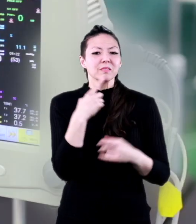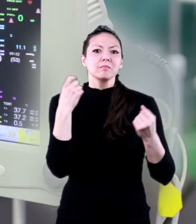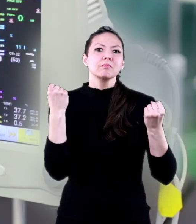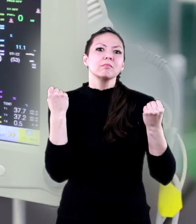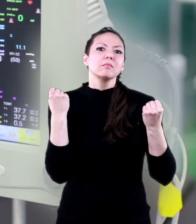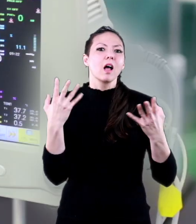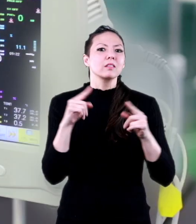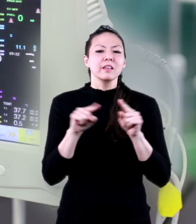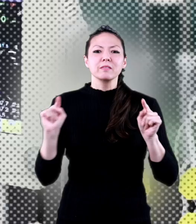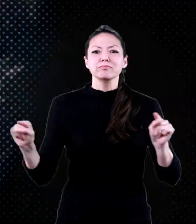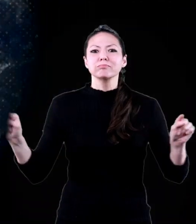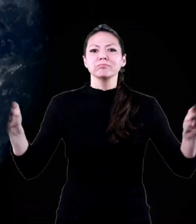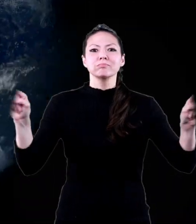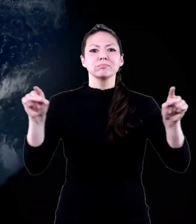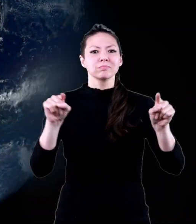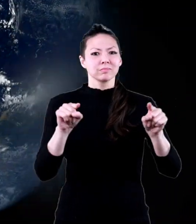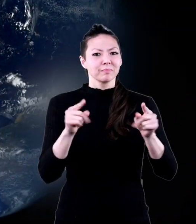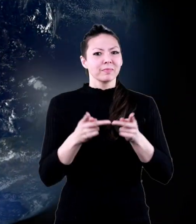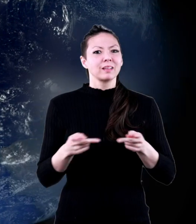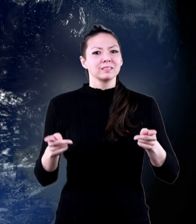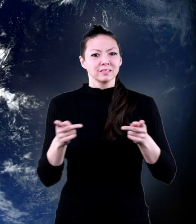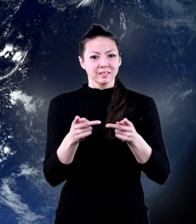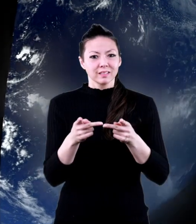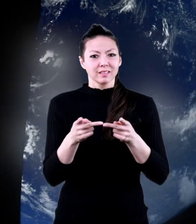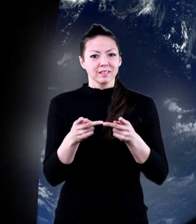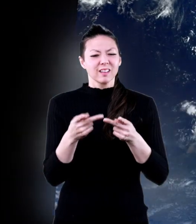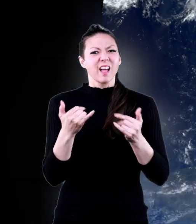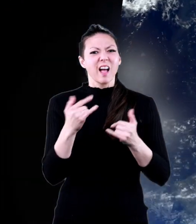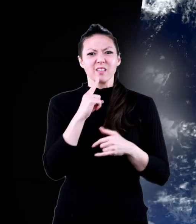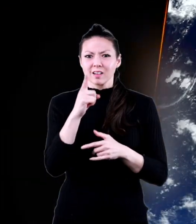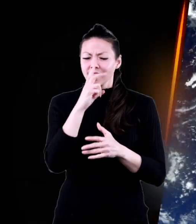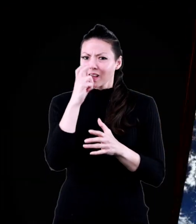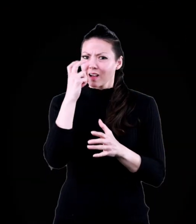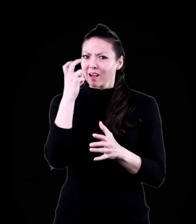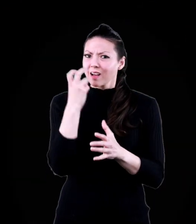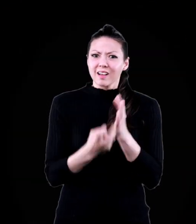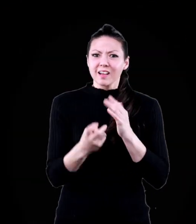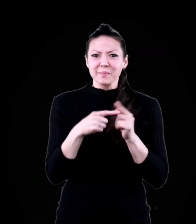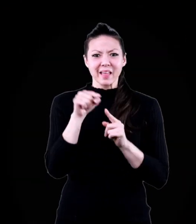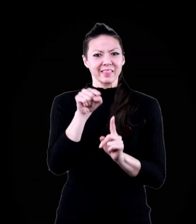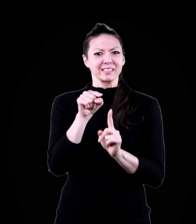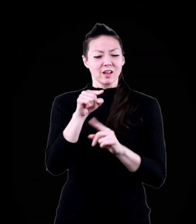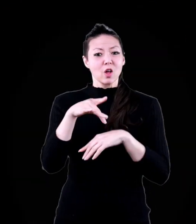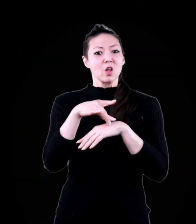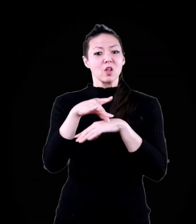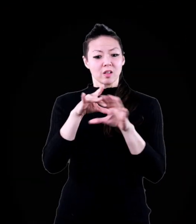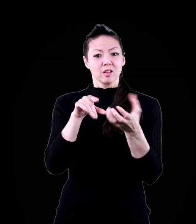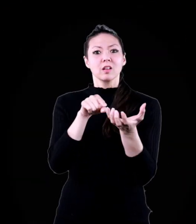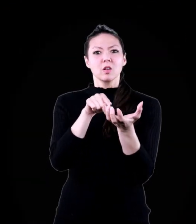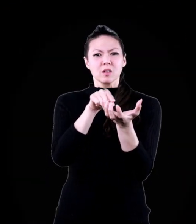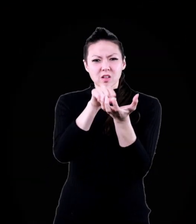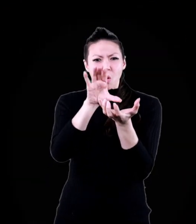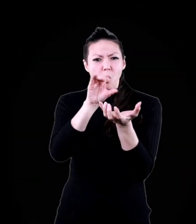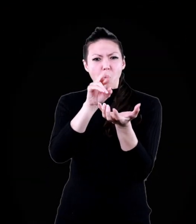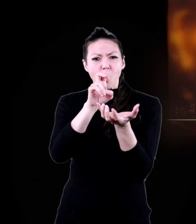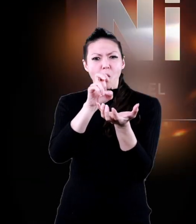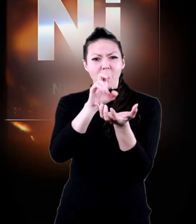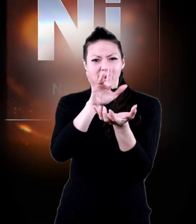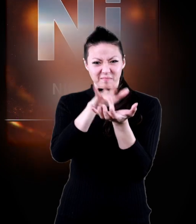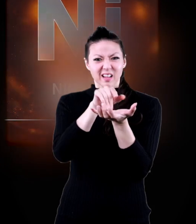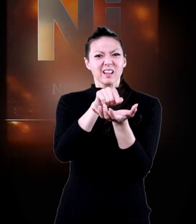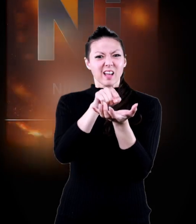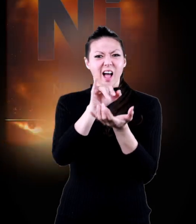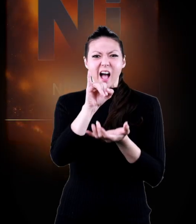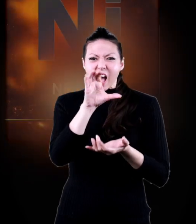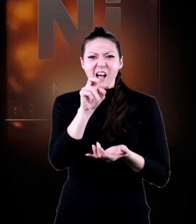other places. And here is one final interesting fact. The Earth's core is made of iron